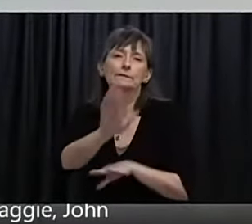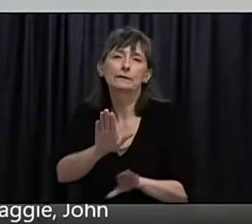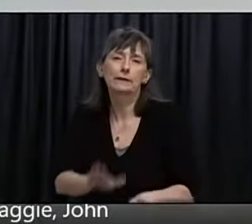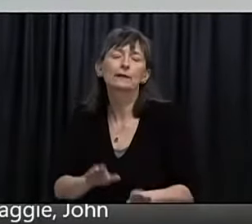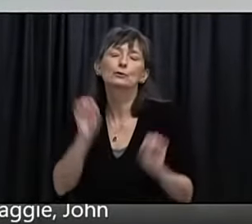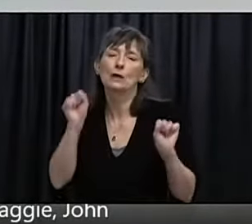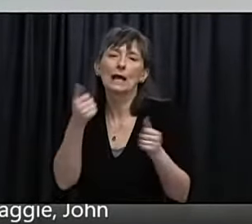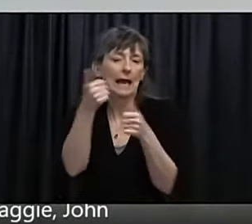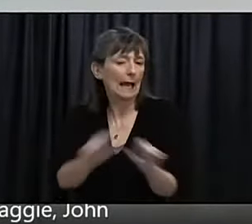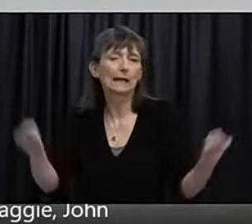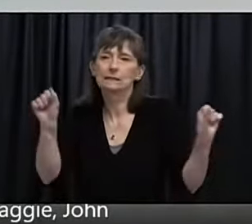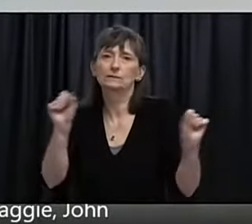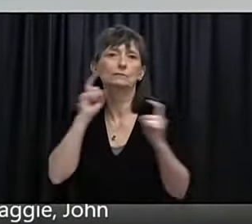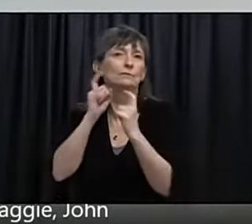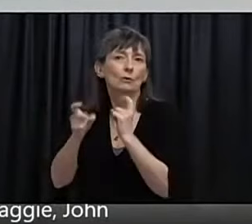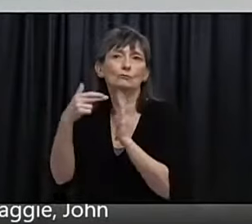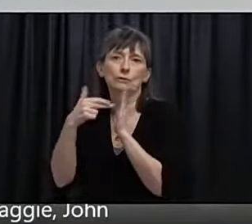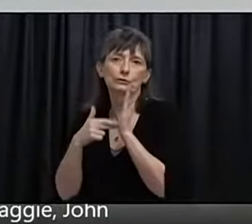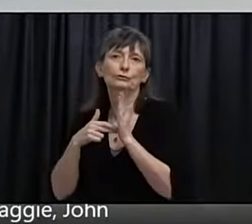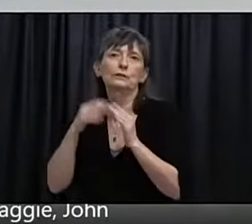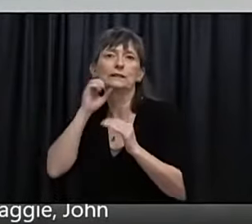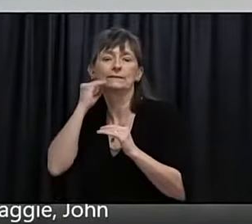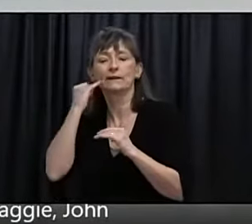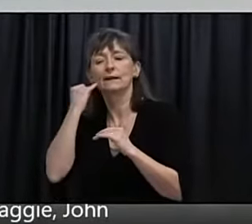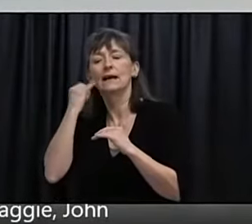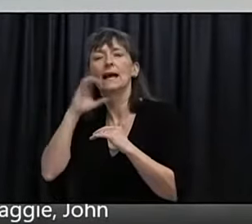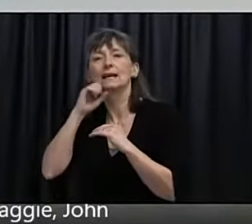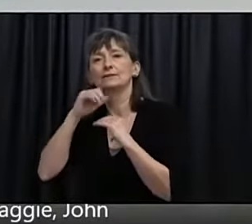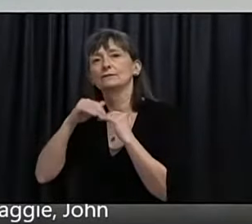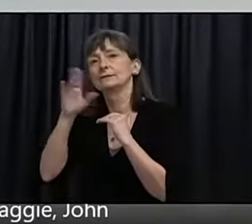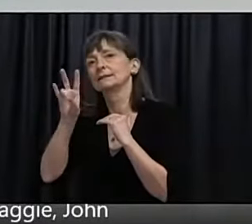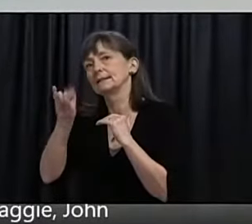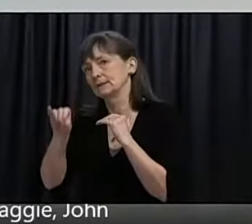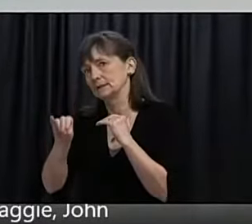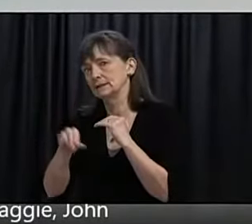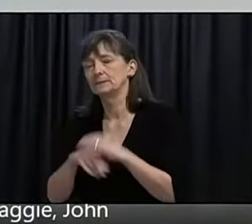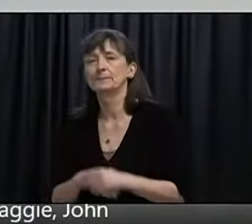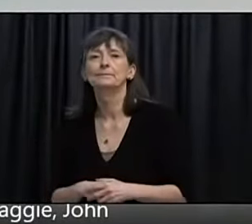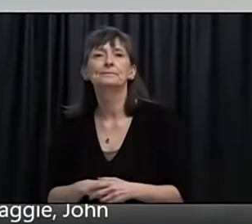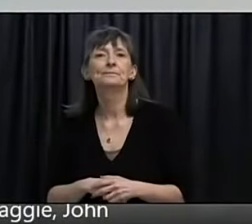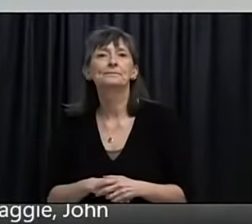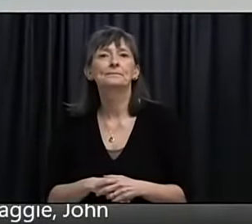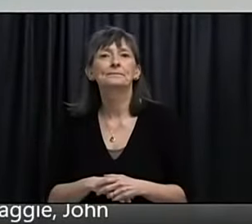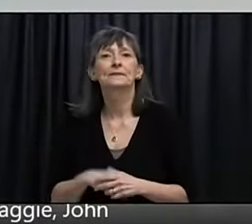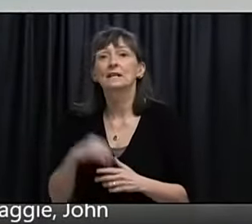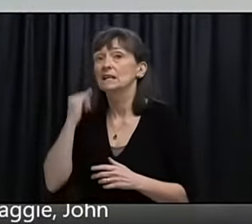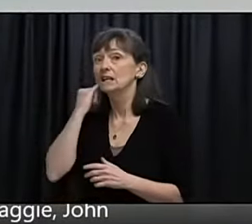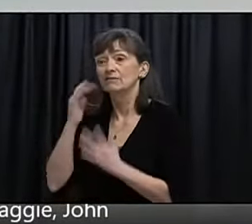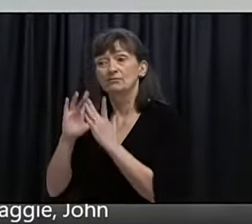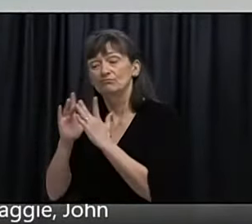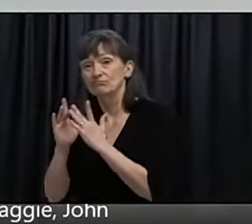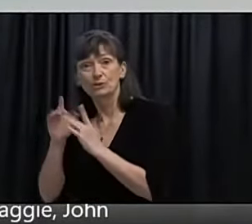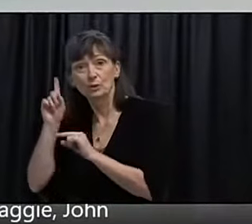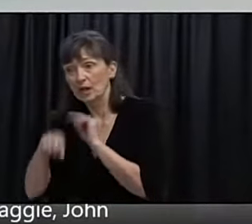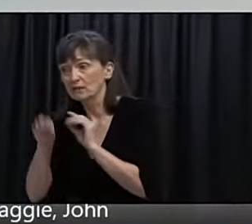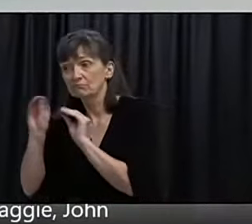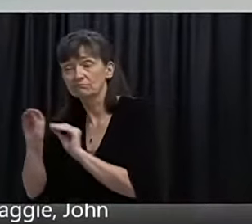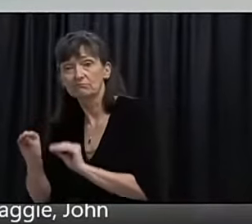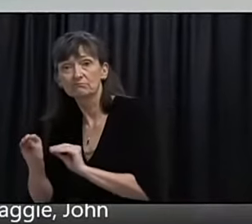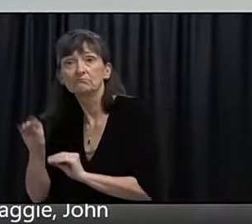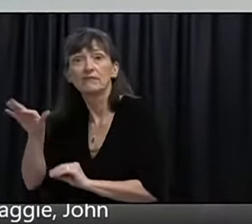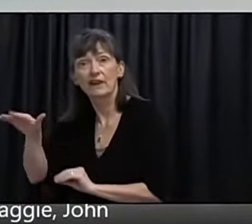everyone to continue to do this online if possible and for those who can't for various reasons there is the phone line.